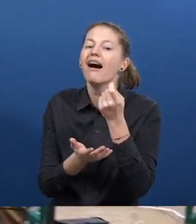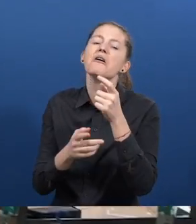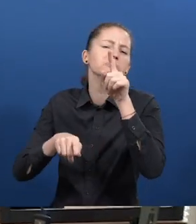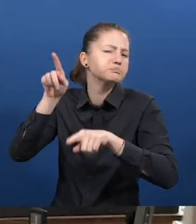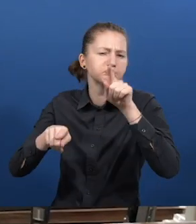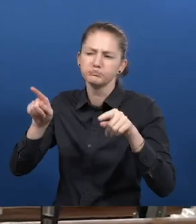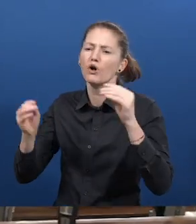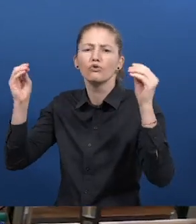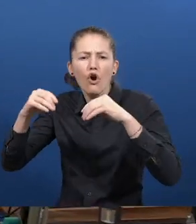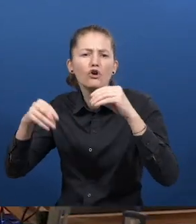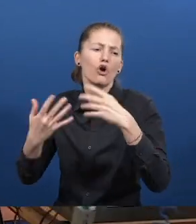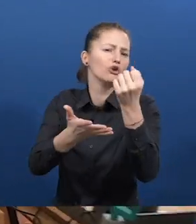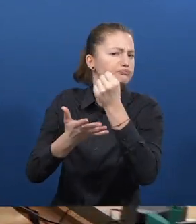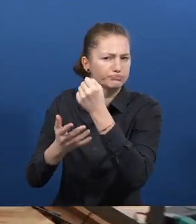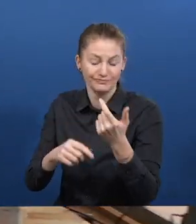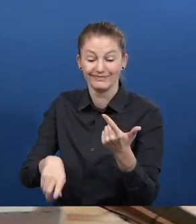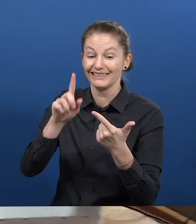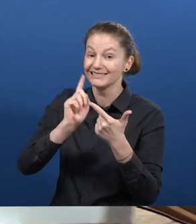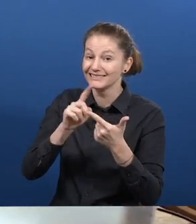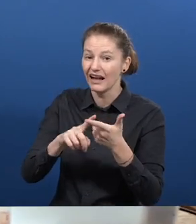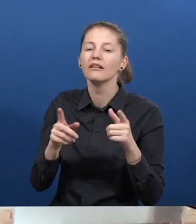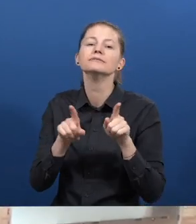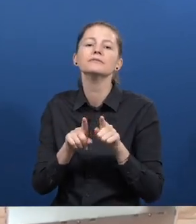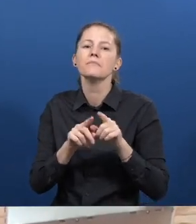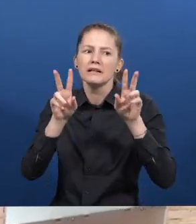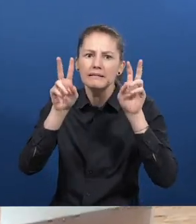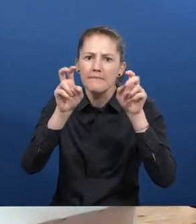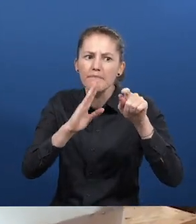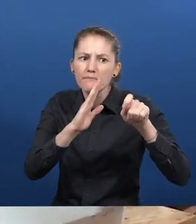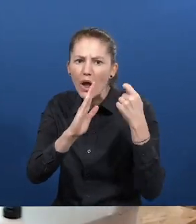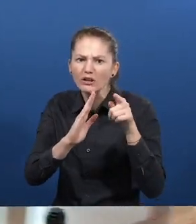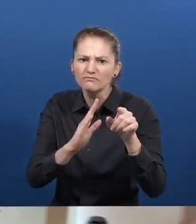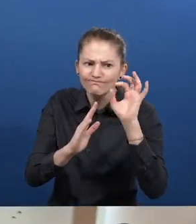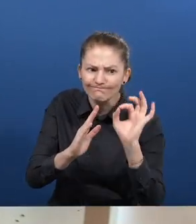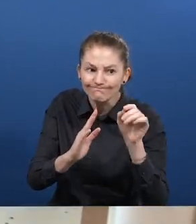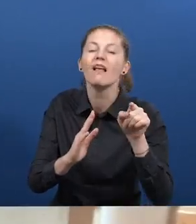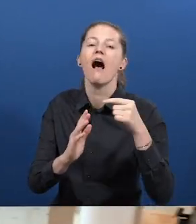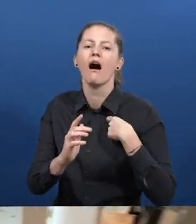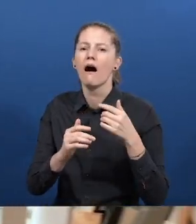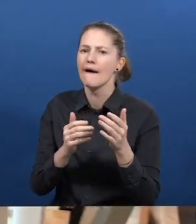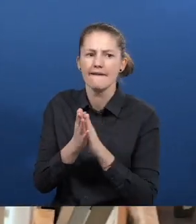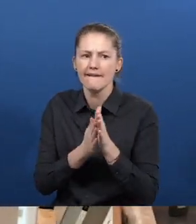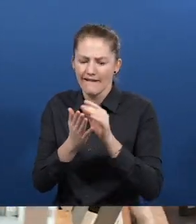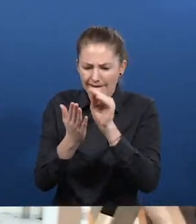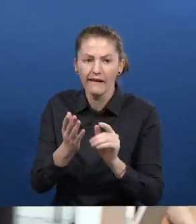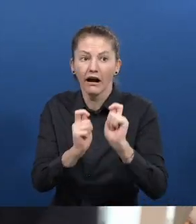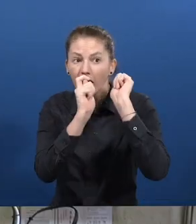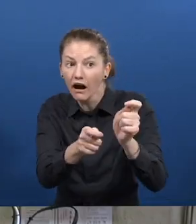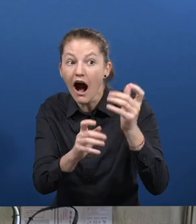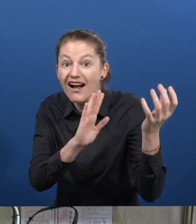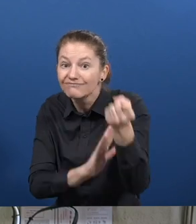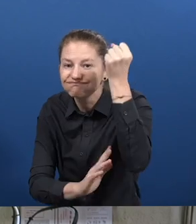through grants and donors. Specific and thematic projects in the second axis. They are often funded by calls for projects.